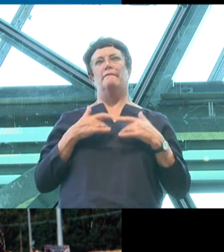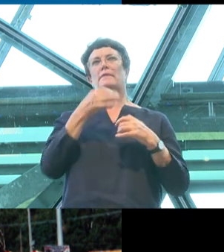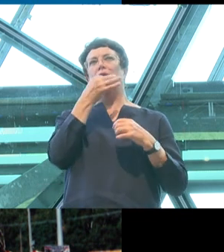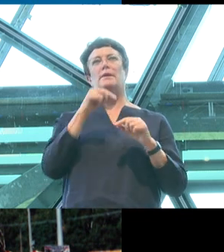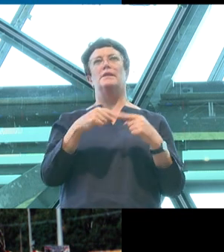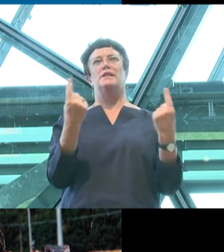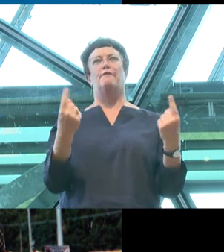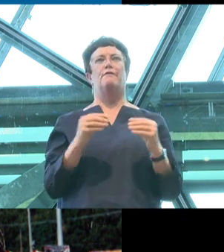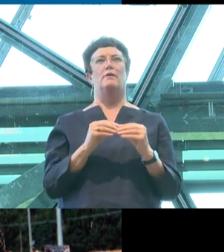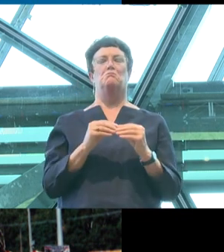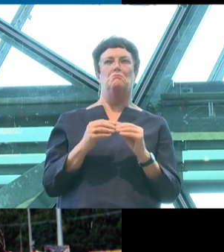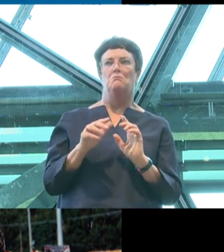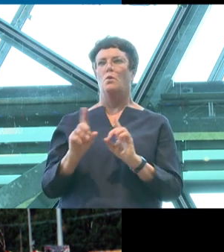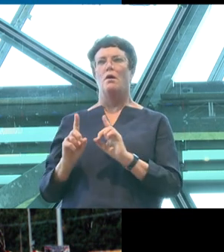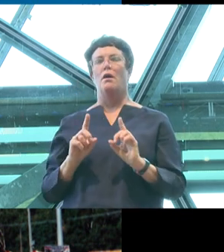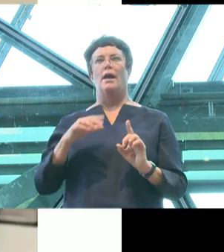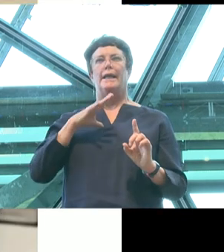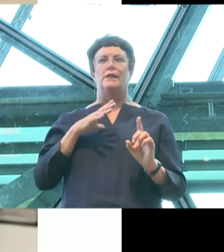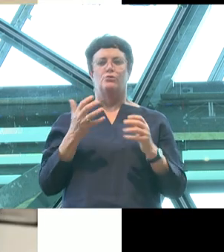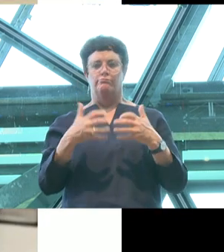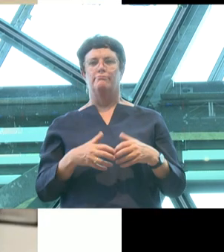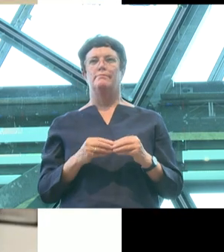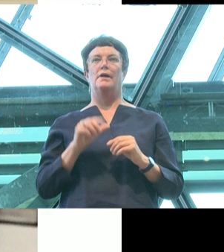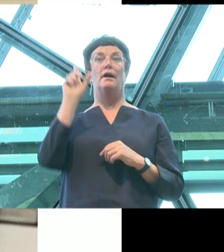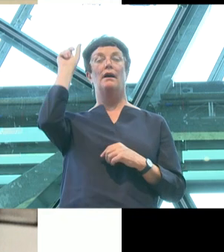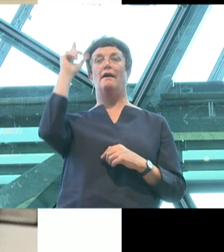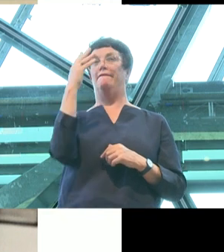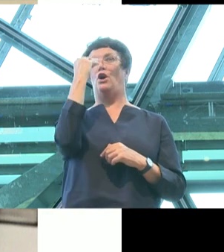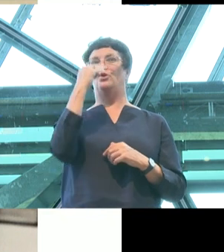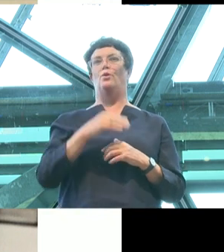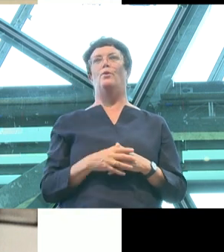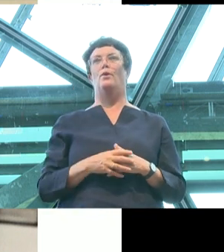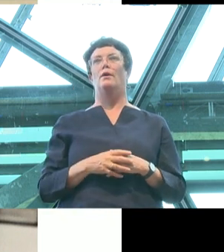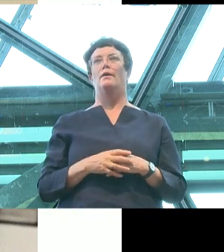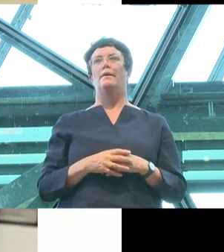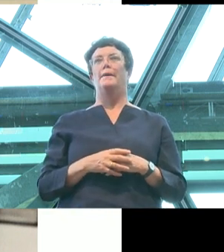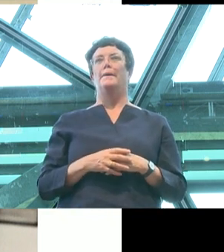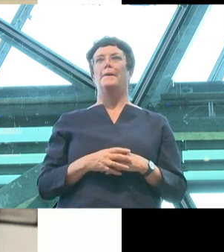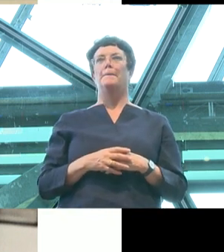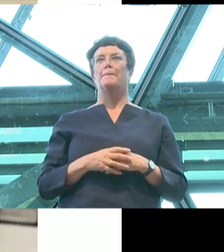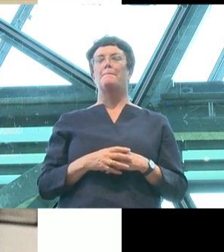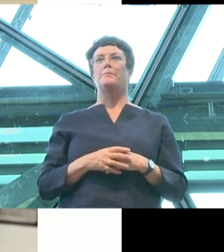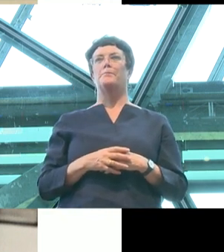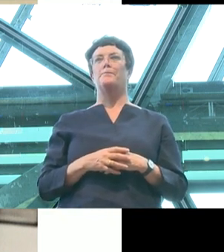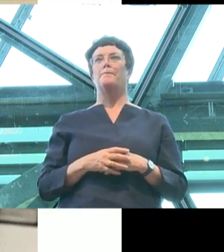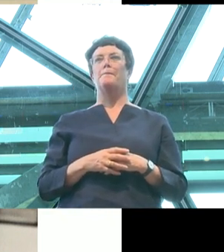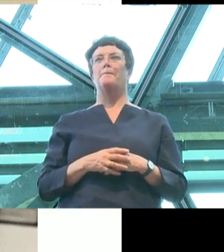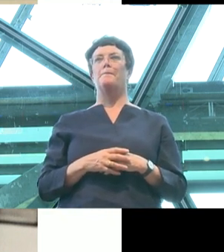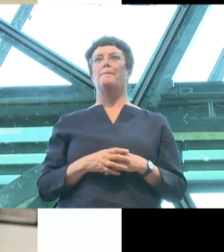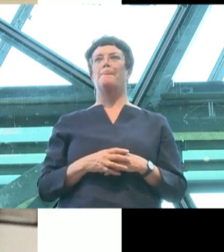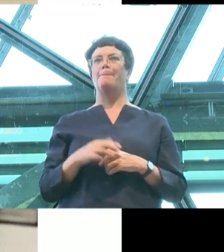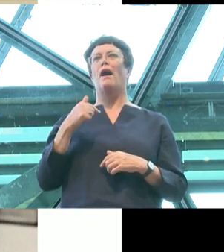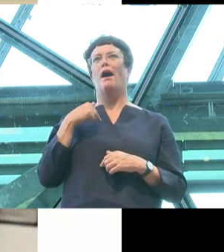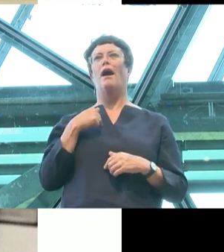contend with. And maybe you can tell what that was from this photo. I'm not just talking about my admittedly very impressive flexibility.